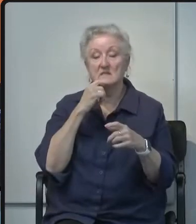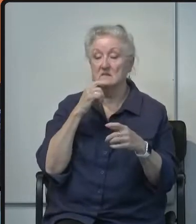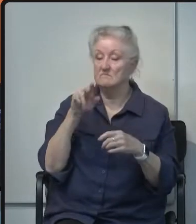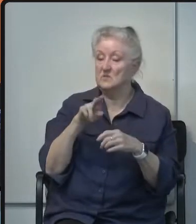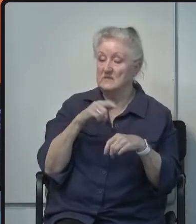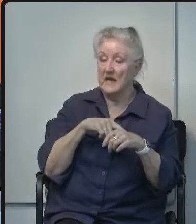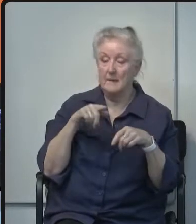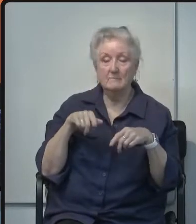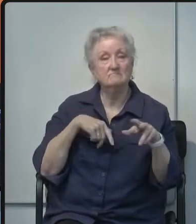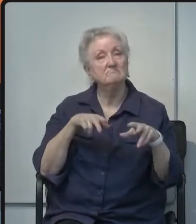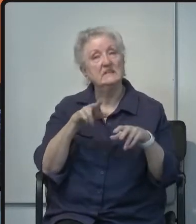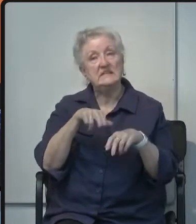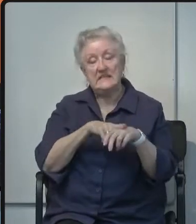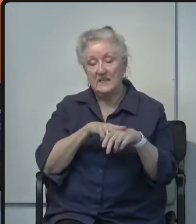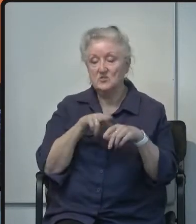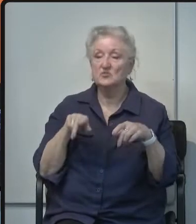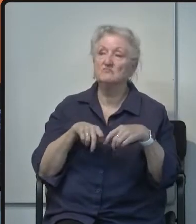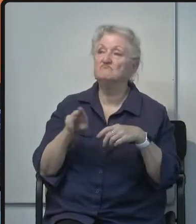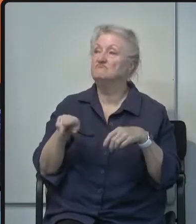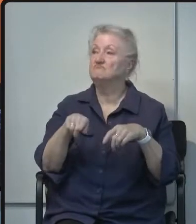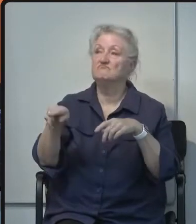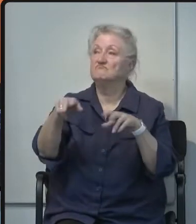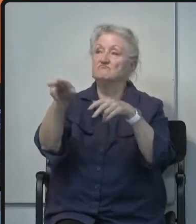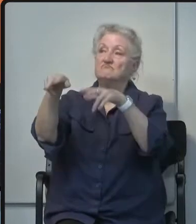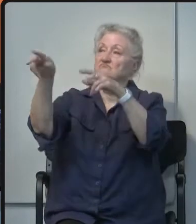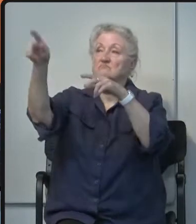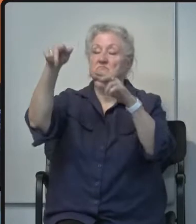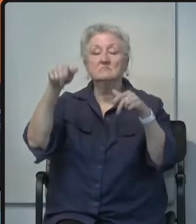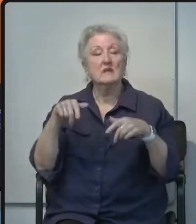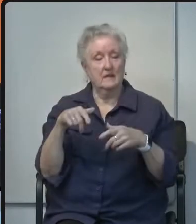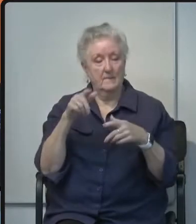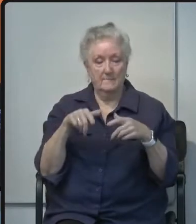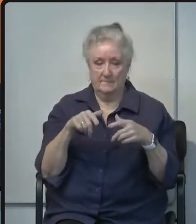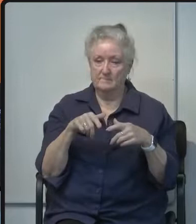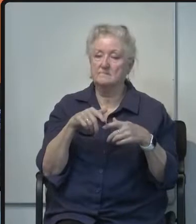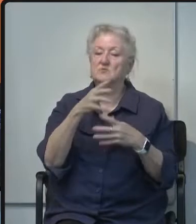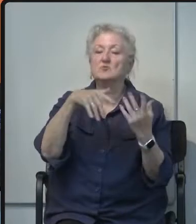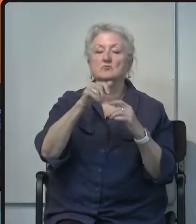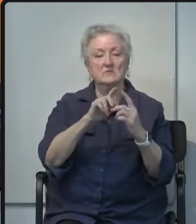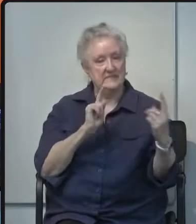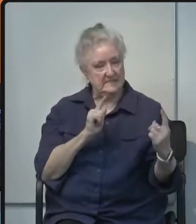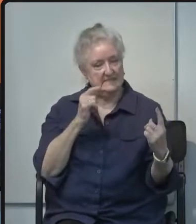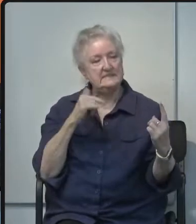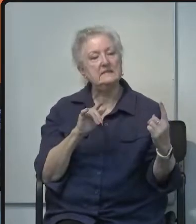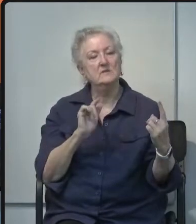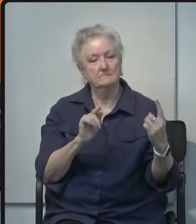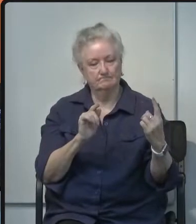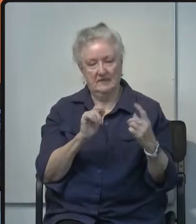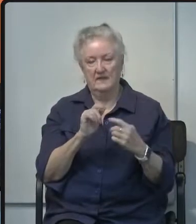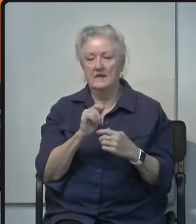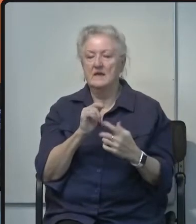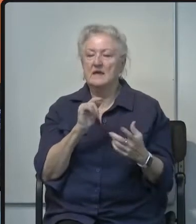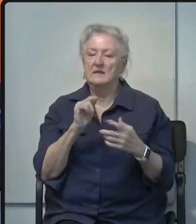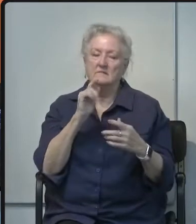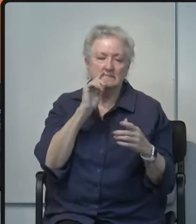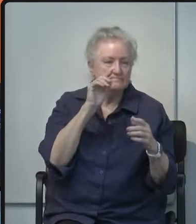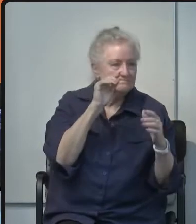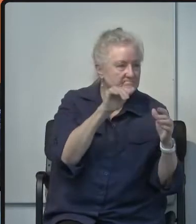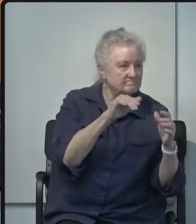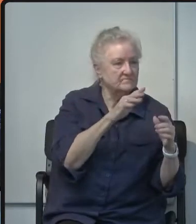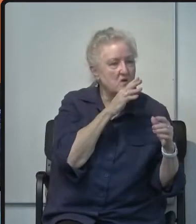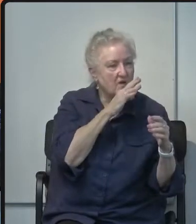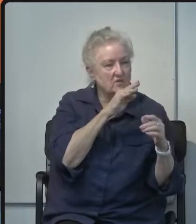in nature while practicing social distancing um checking in as i mentioned with family and friends